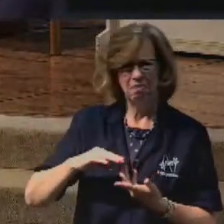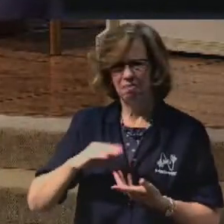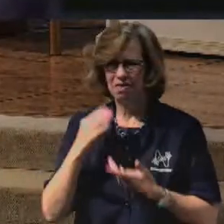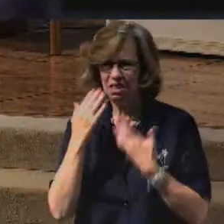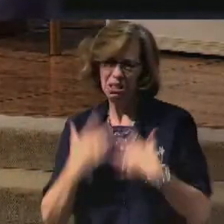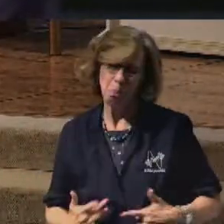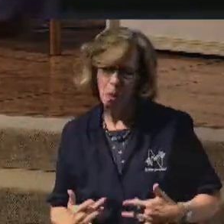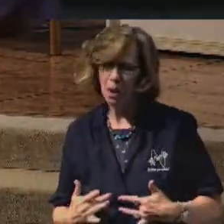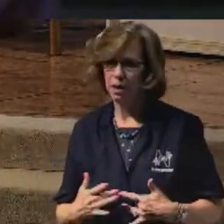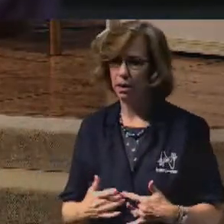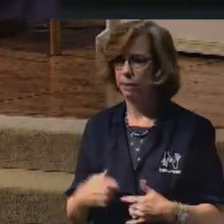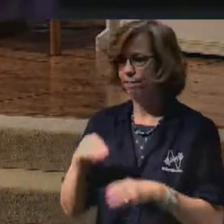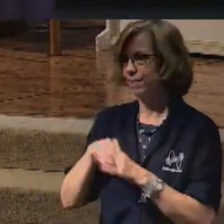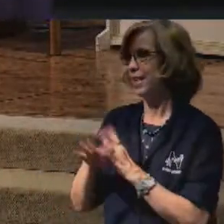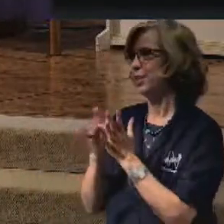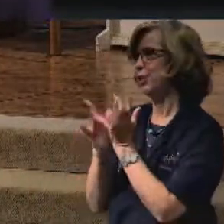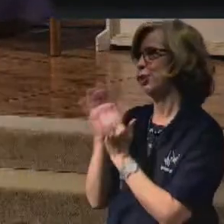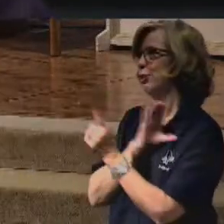Christ.